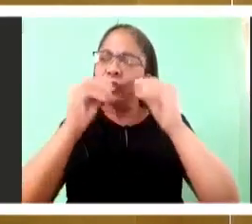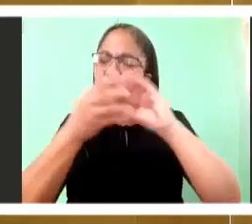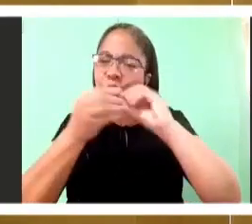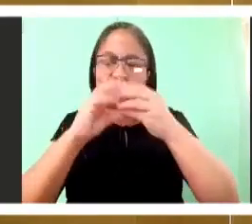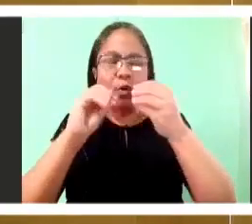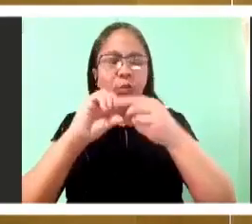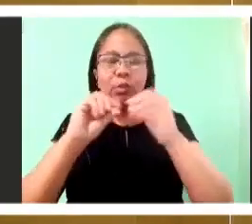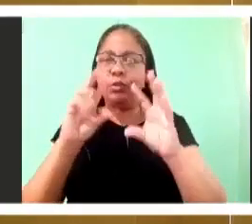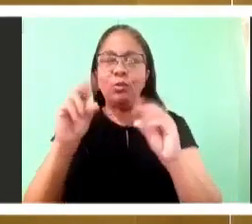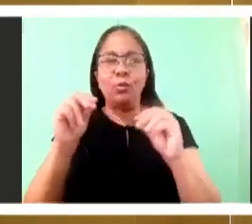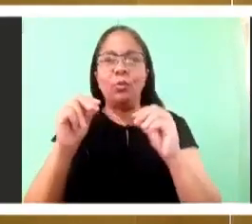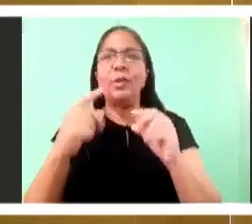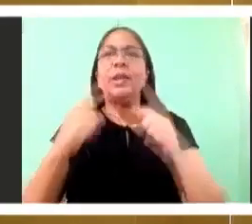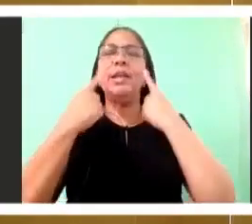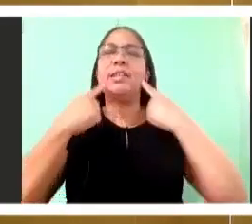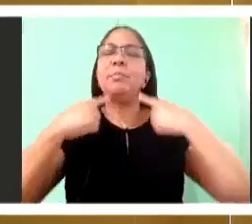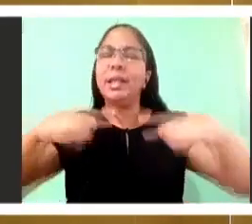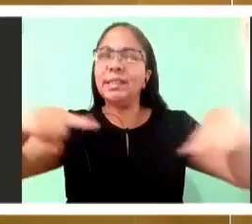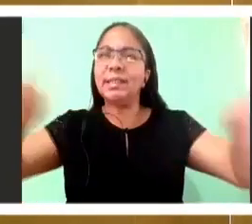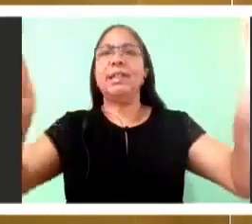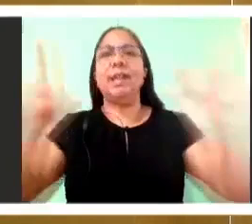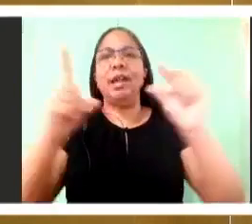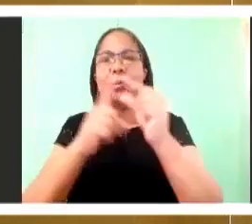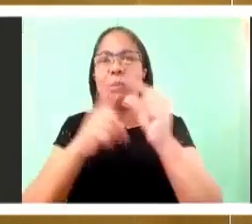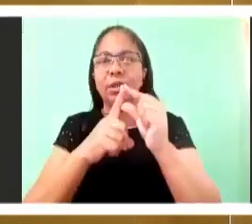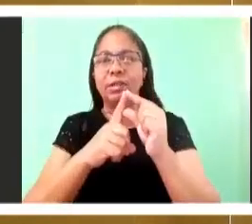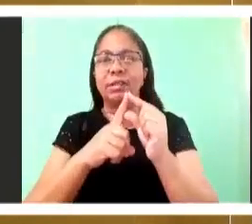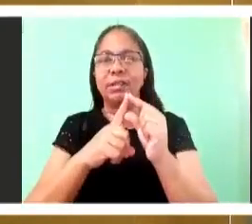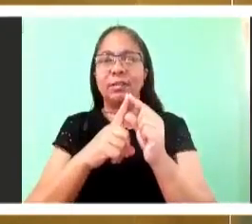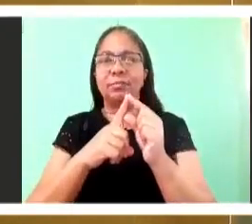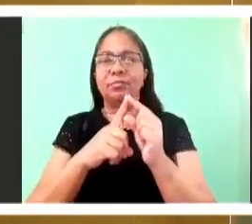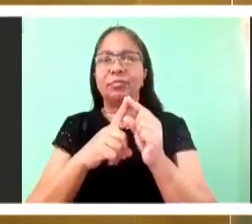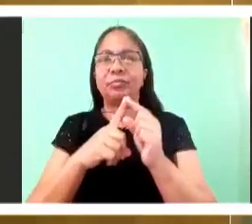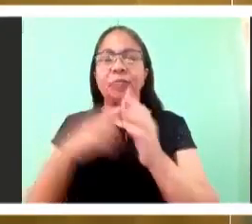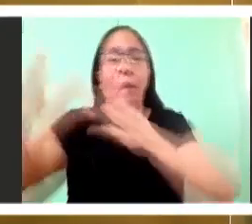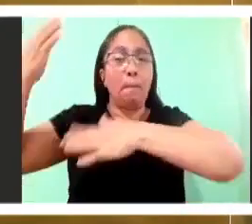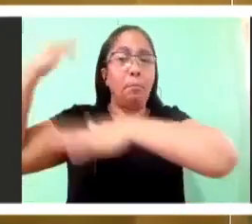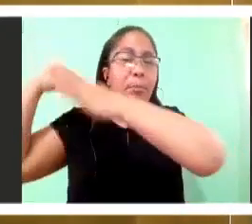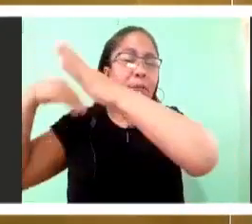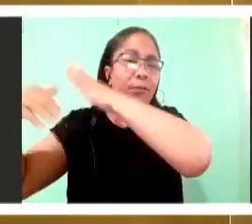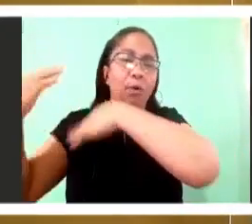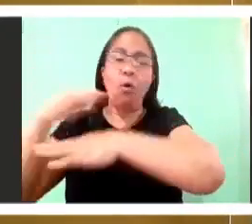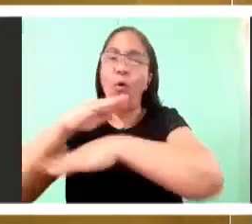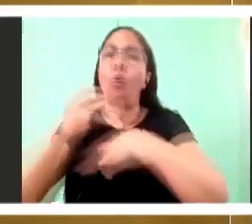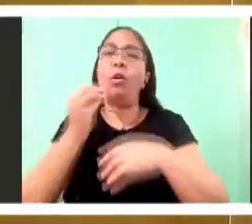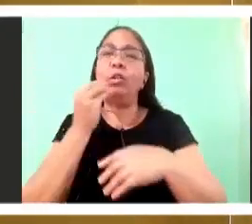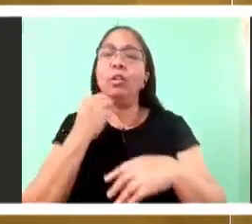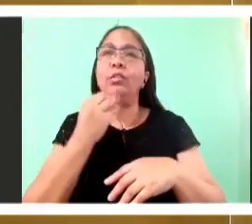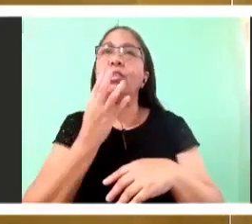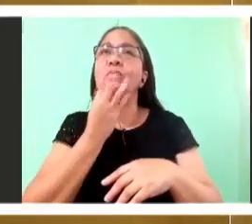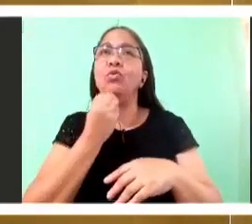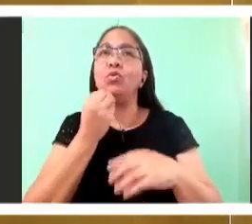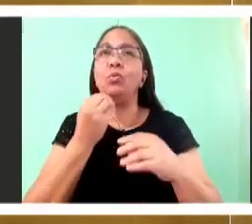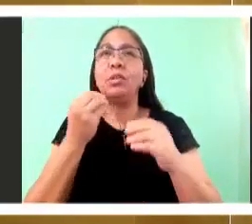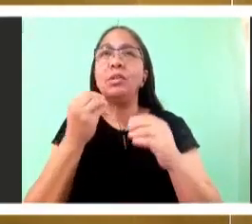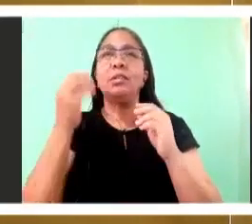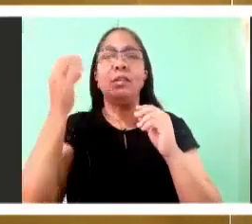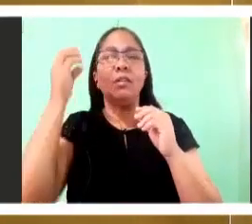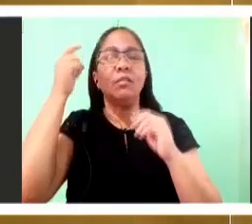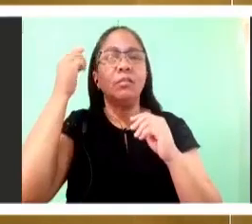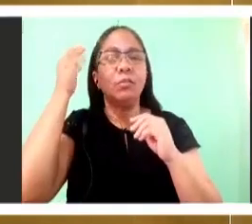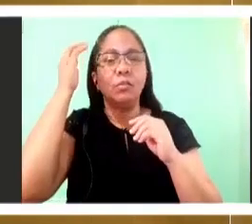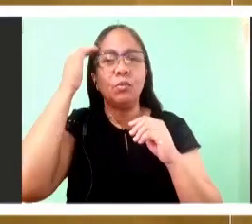no, no, he's not speaking about a metaphor about believing in him as son of God or believing in his